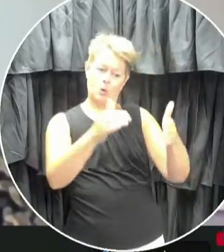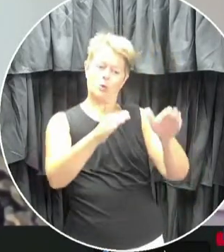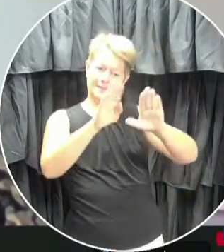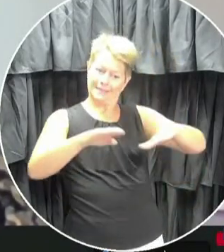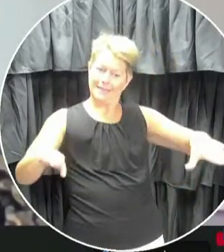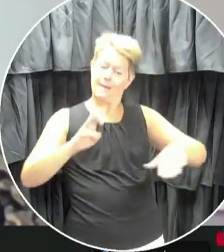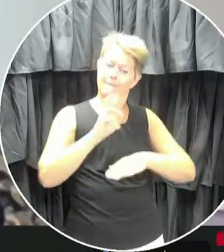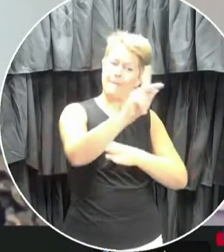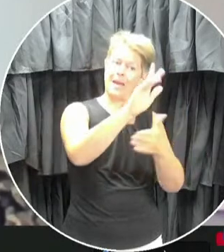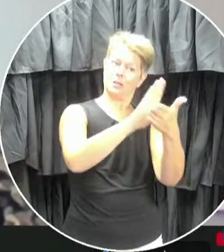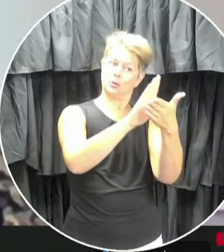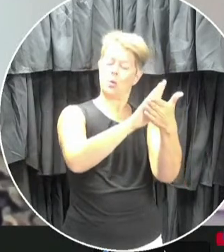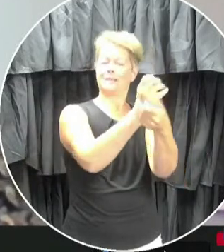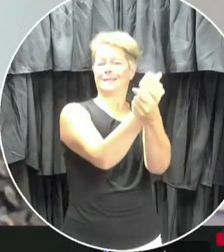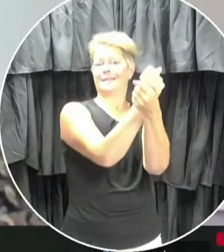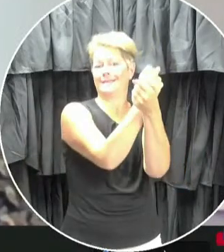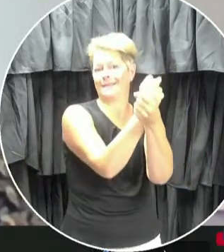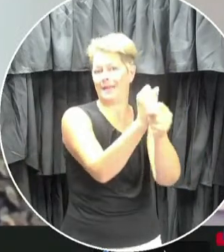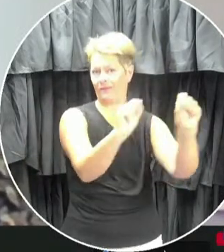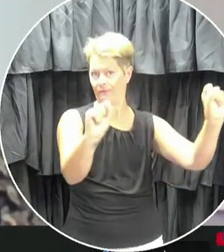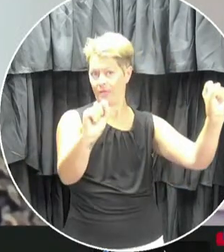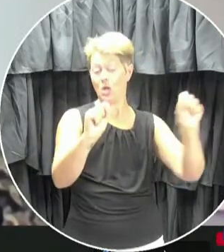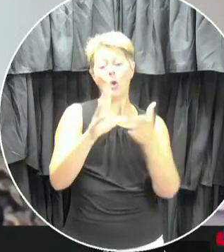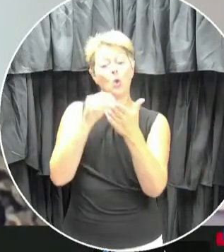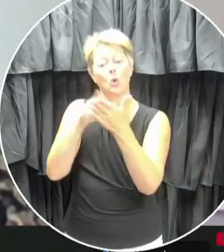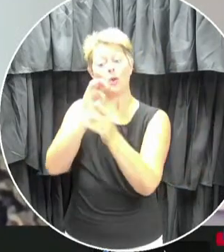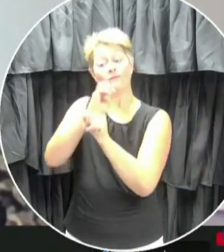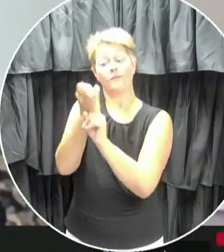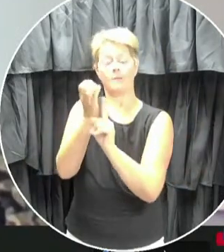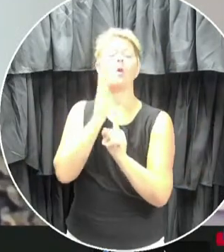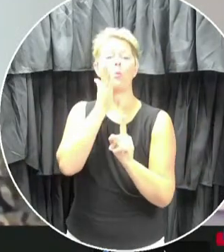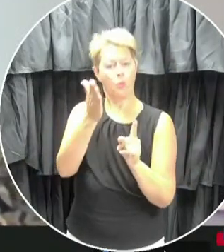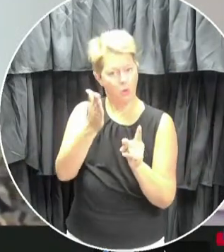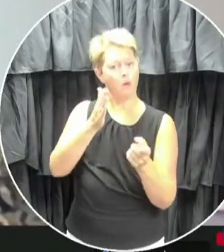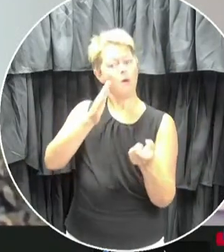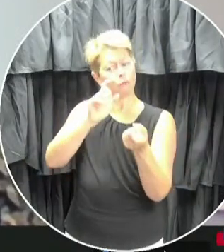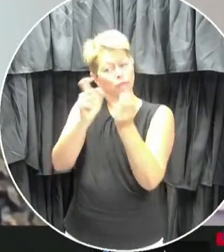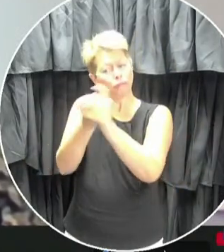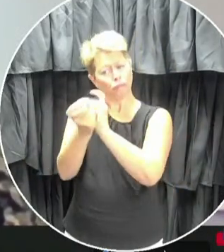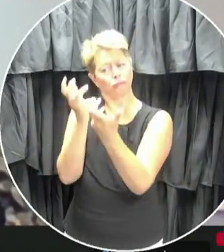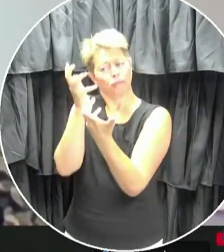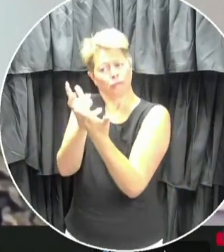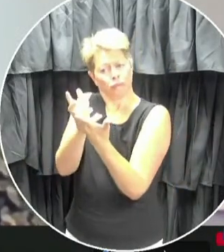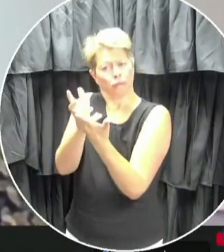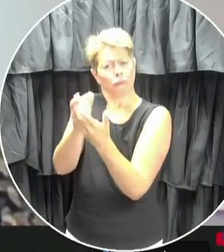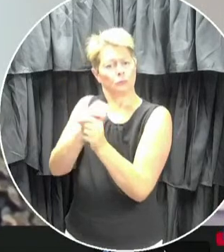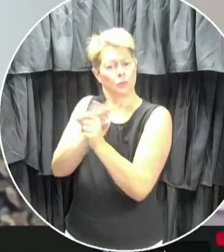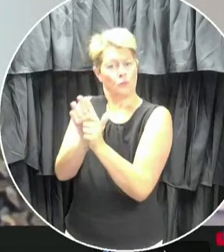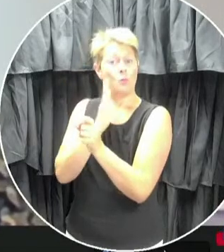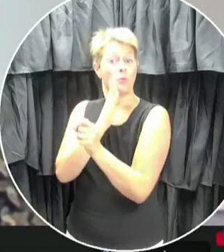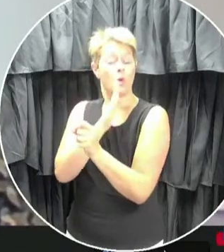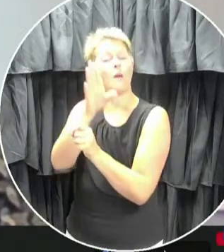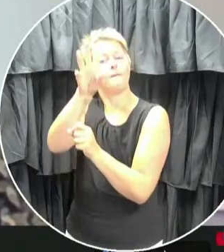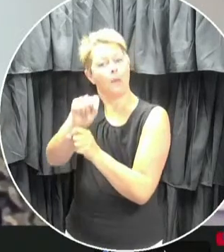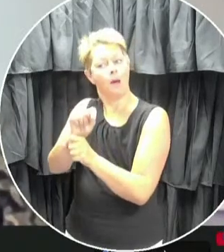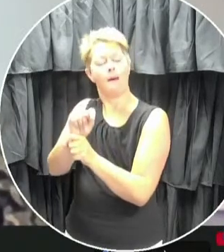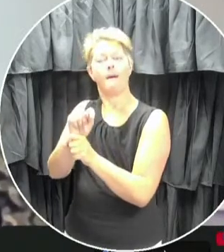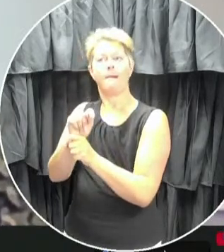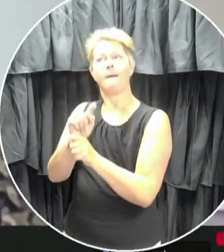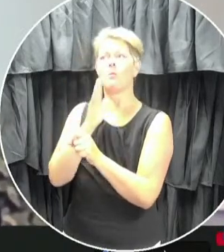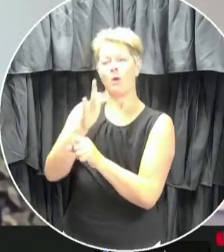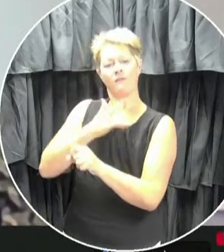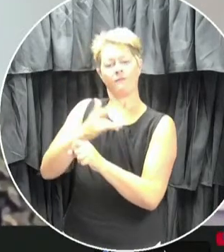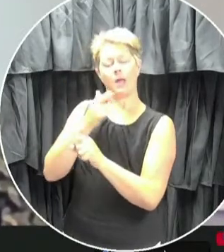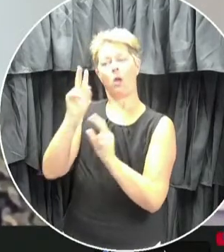school. There will be changes in learning environments, but as much as possible, this plan provides a sense of normalcy for children